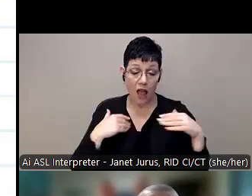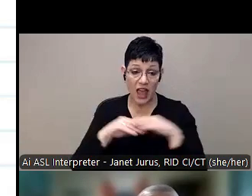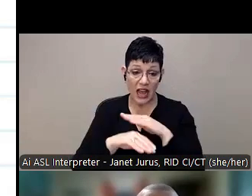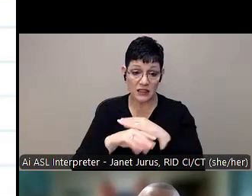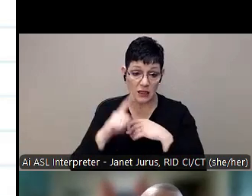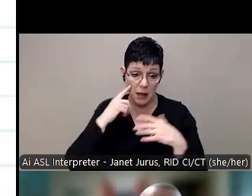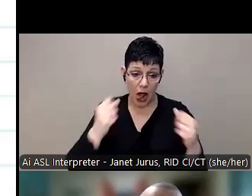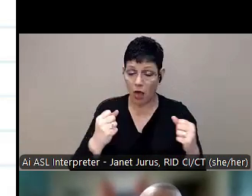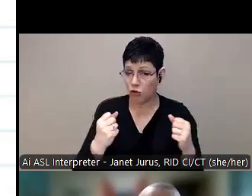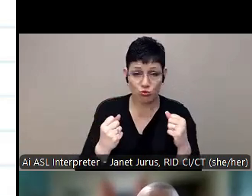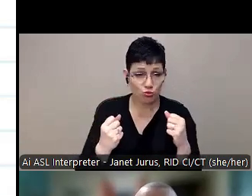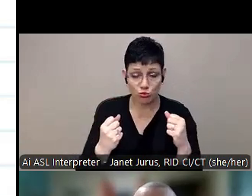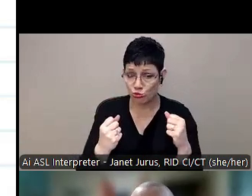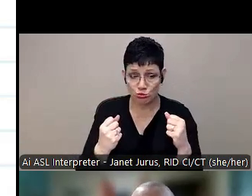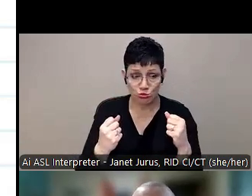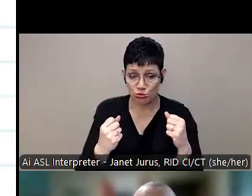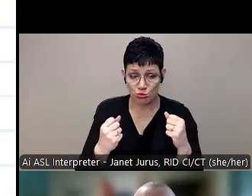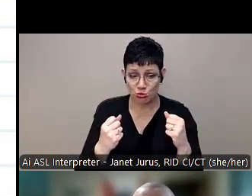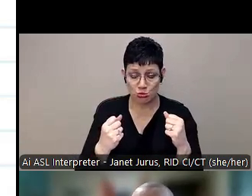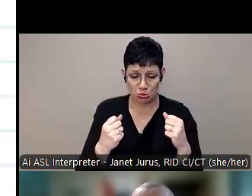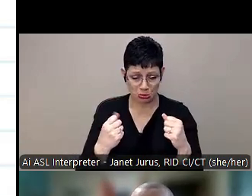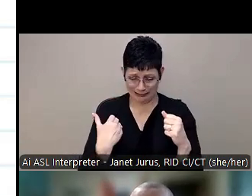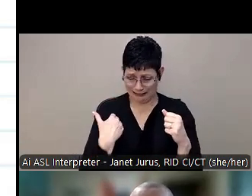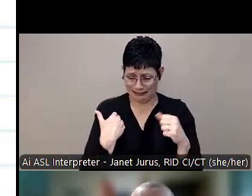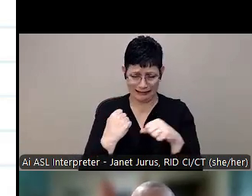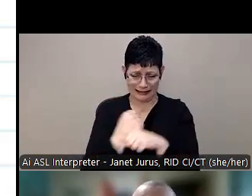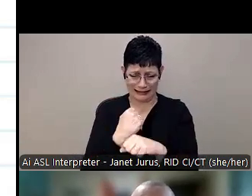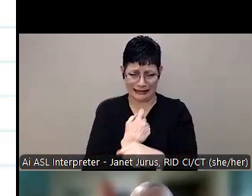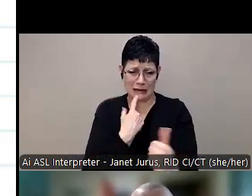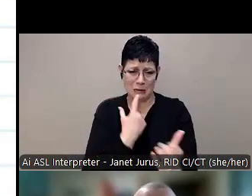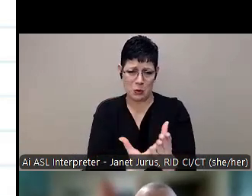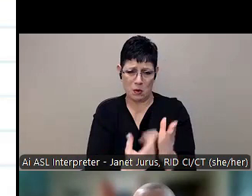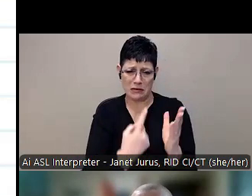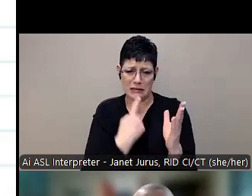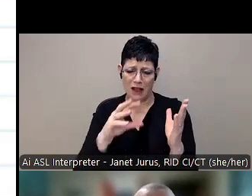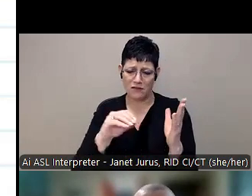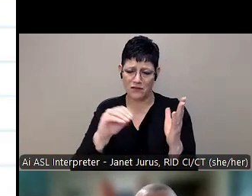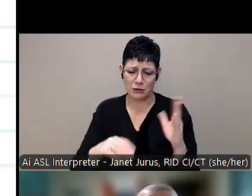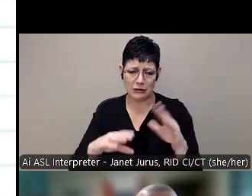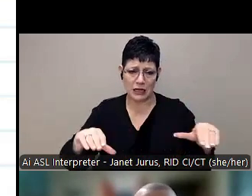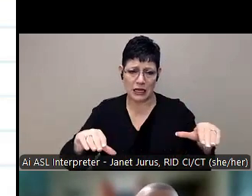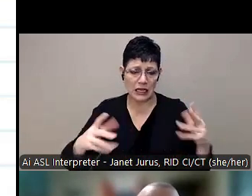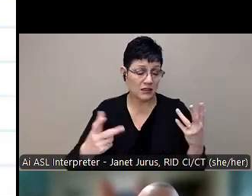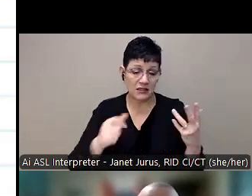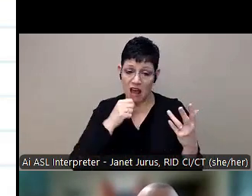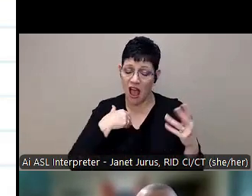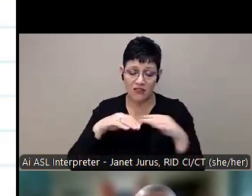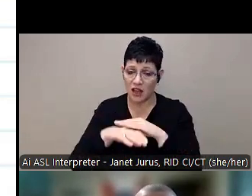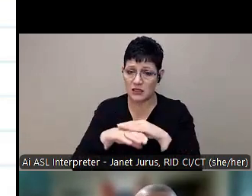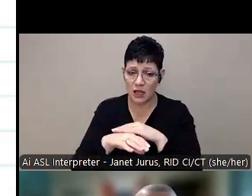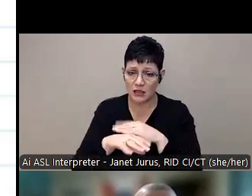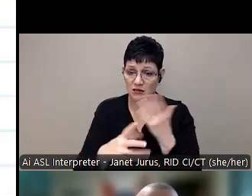half of youth with treatable mental health disorders receive services. There are things like financial issues,